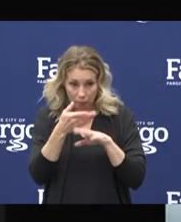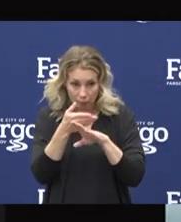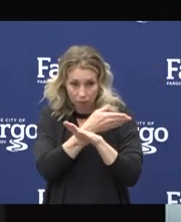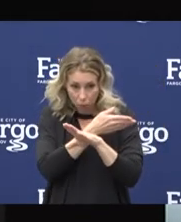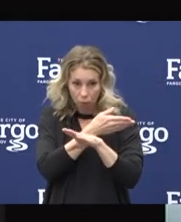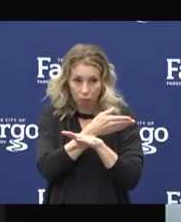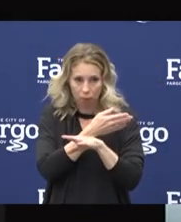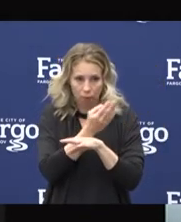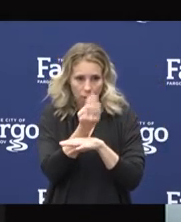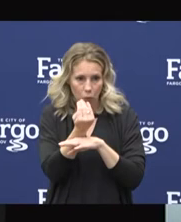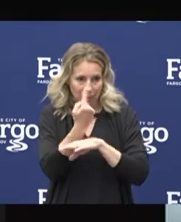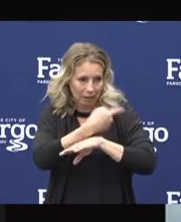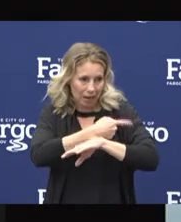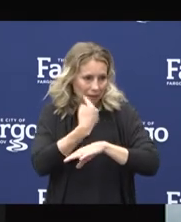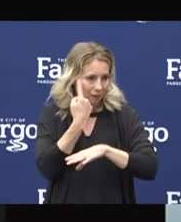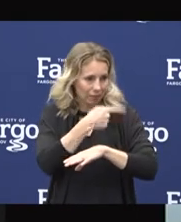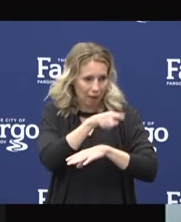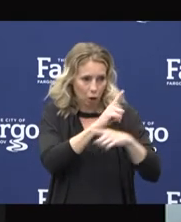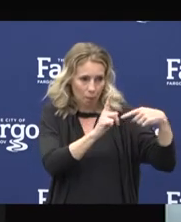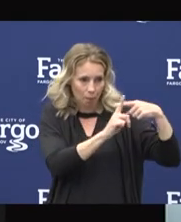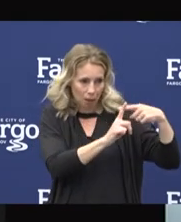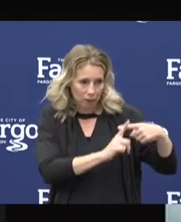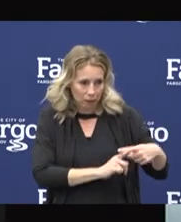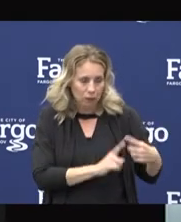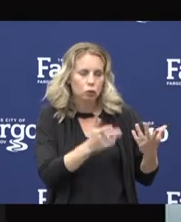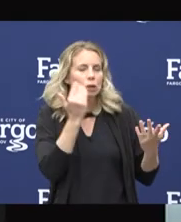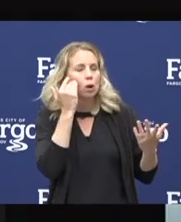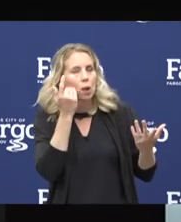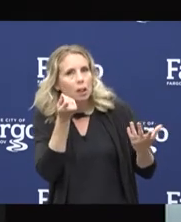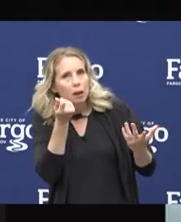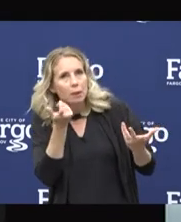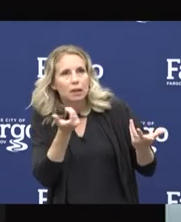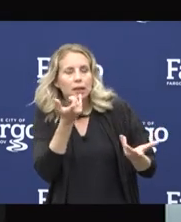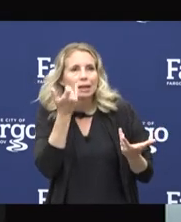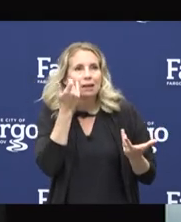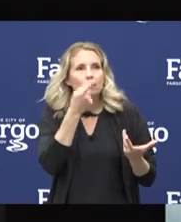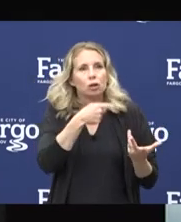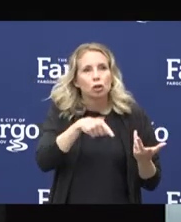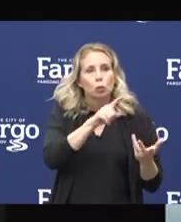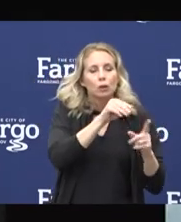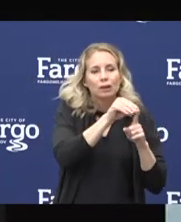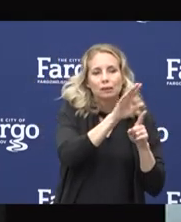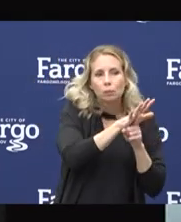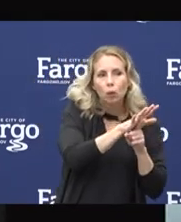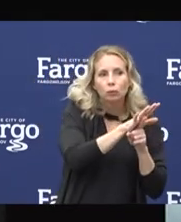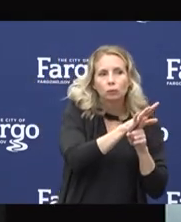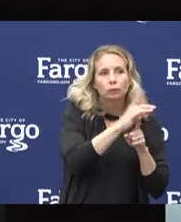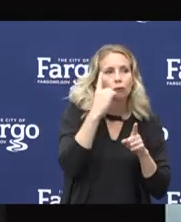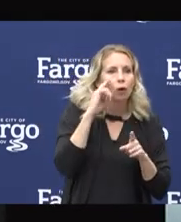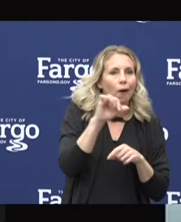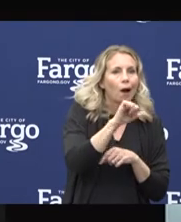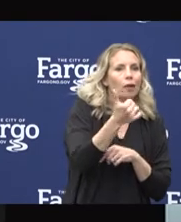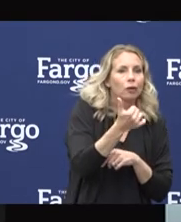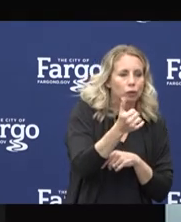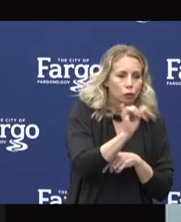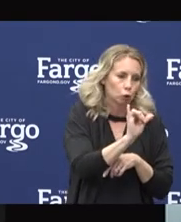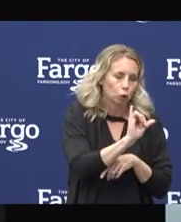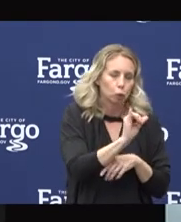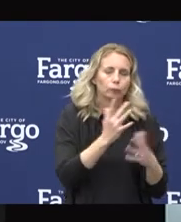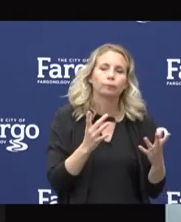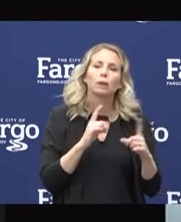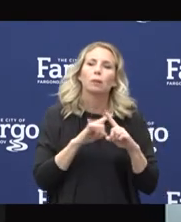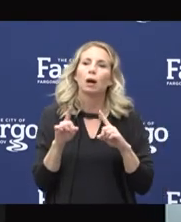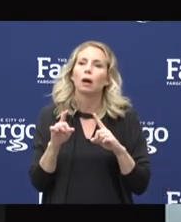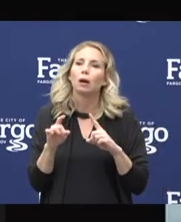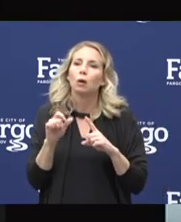were a positive case, just so that we have an idea of whether or not you were exposed to others that you may be aware of. But we